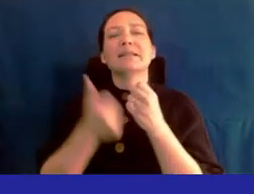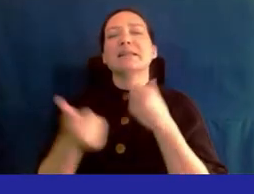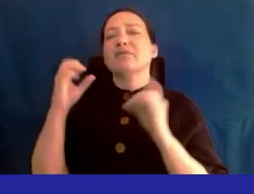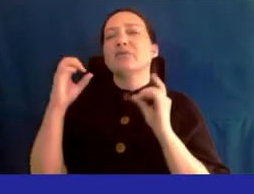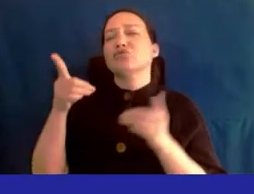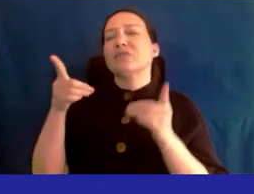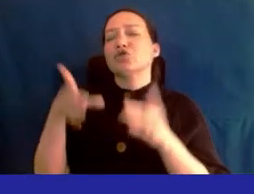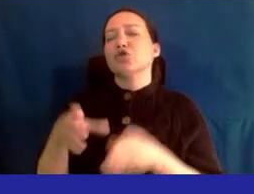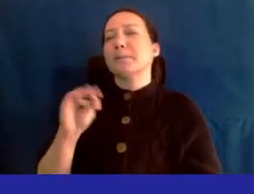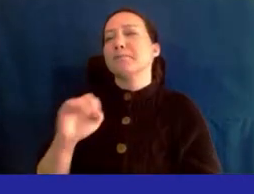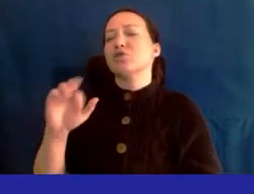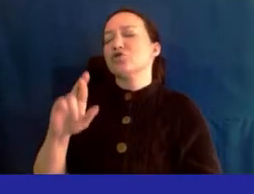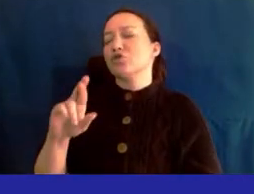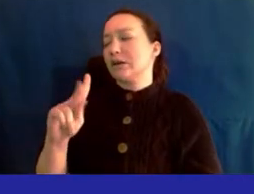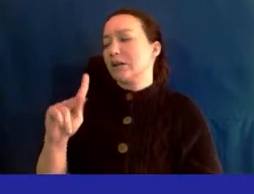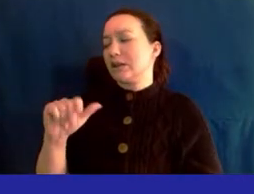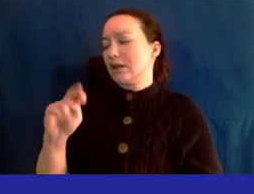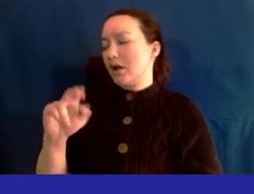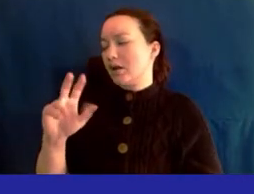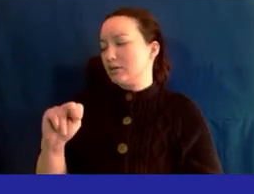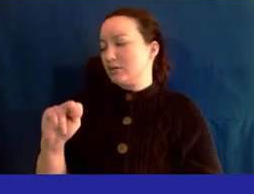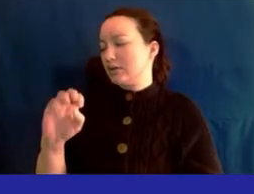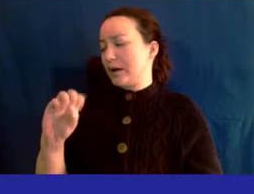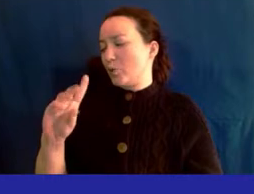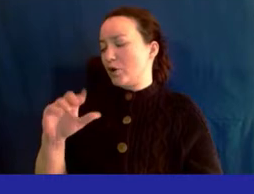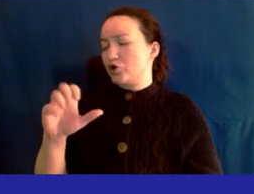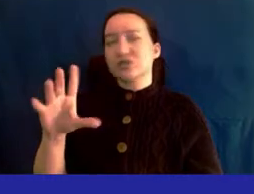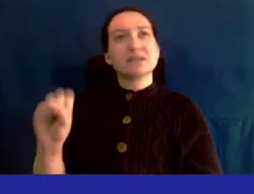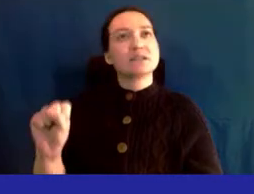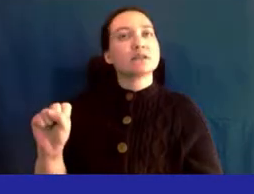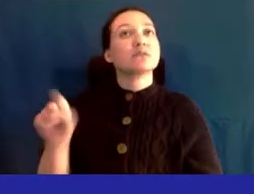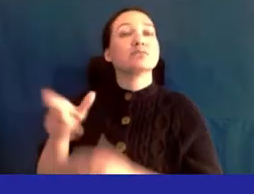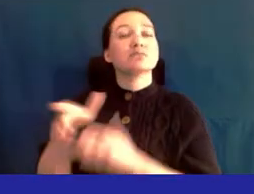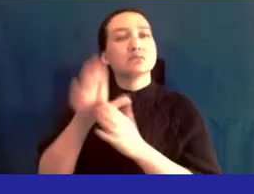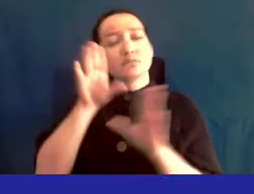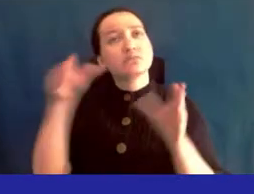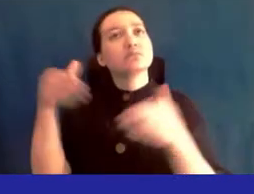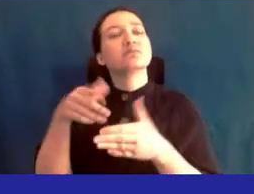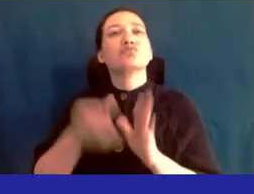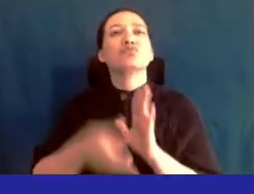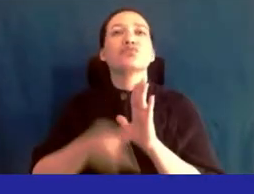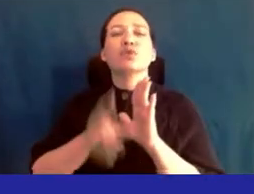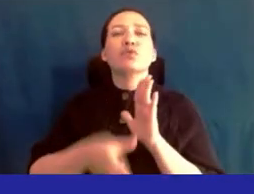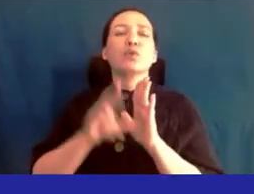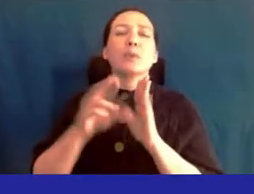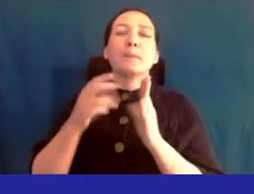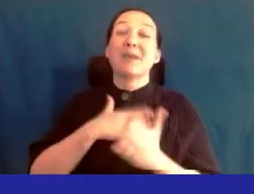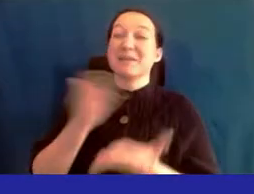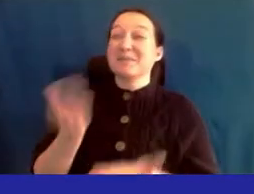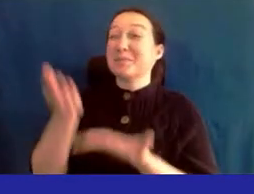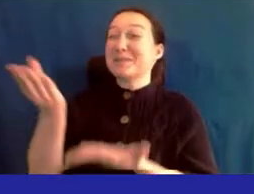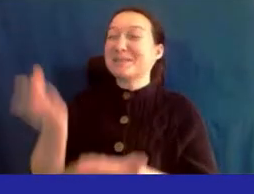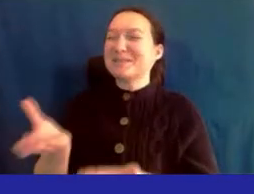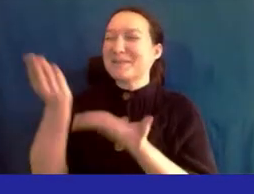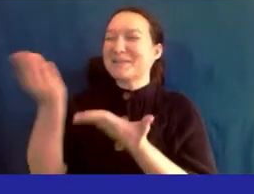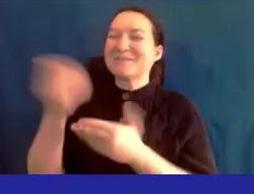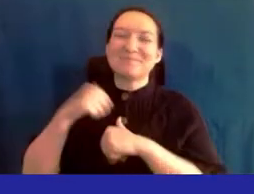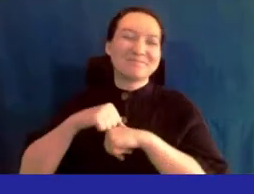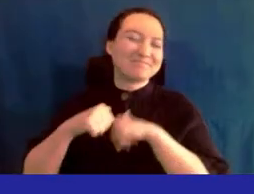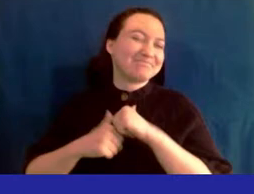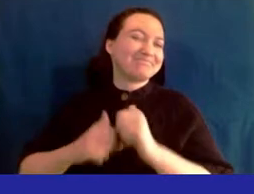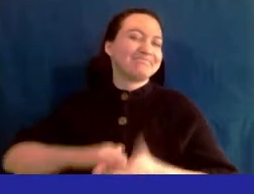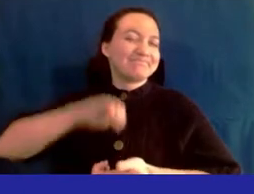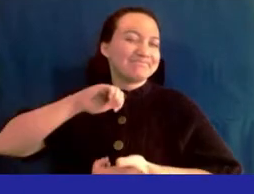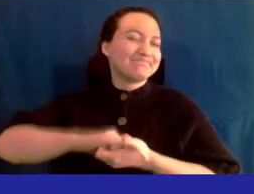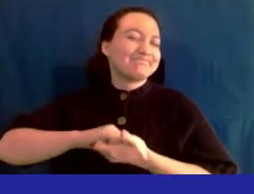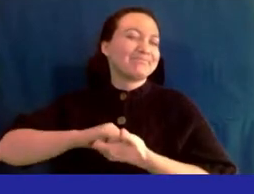affairs mr cleon edwards with his dedication and tireless efforts he reviewed many of my proposals for structuring a collaborative